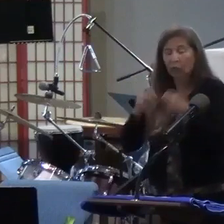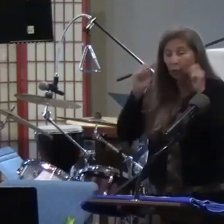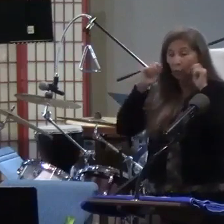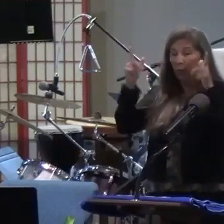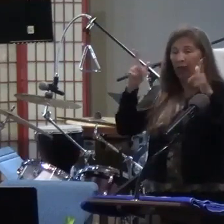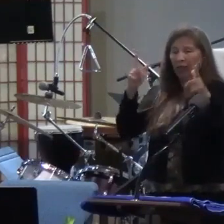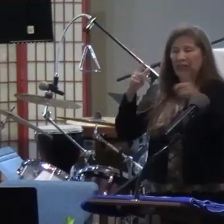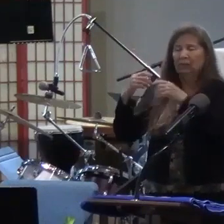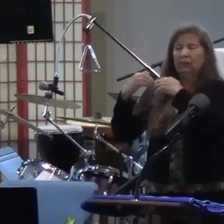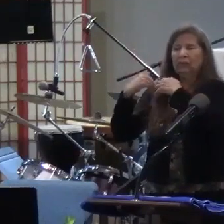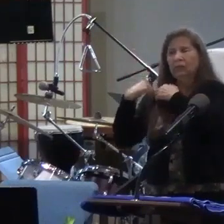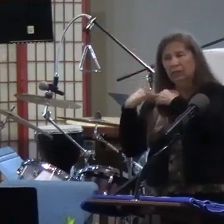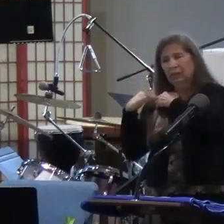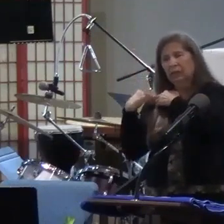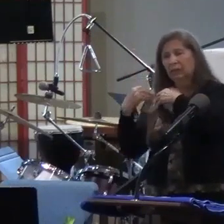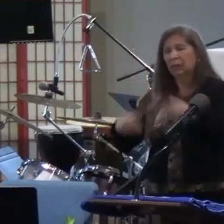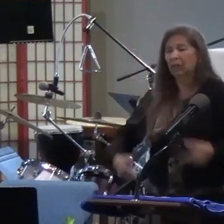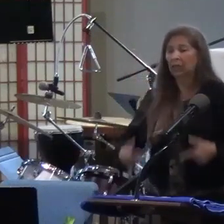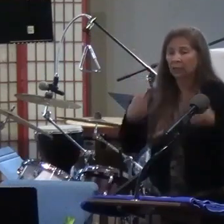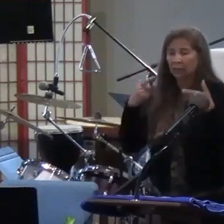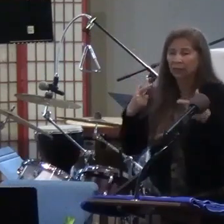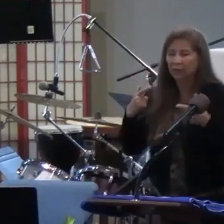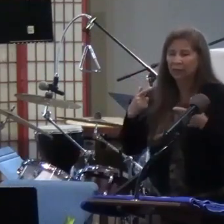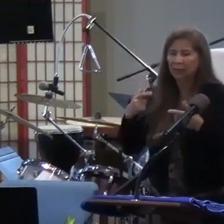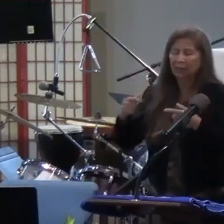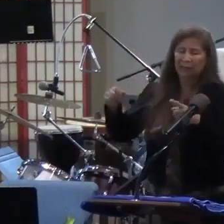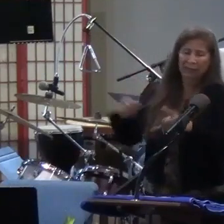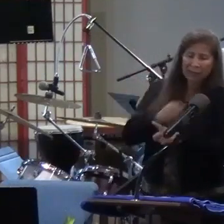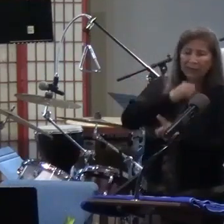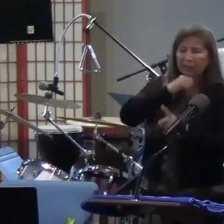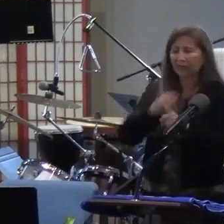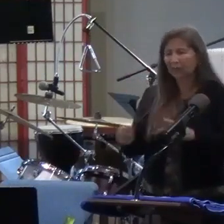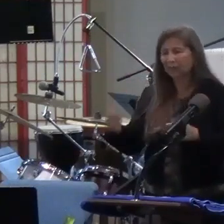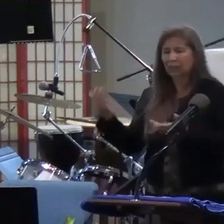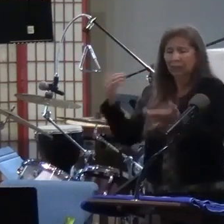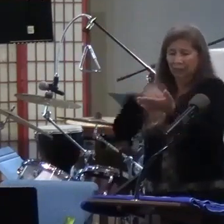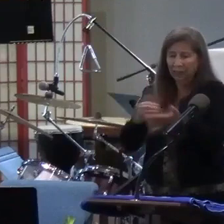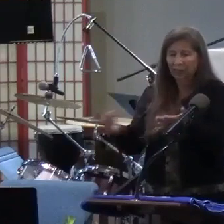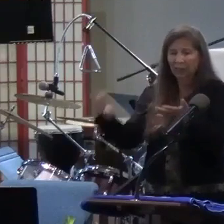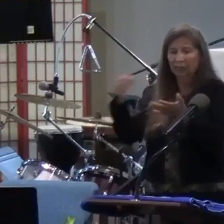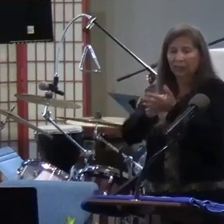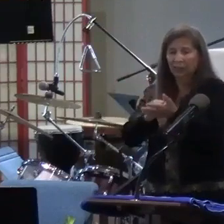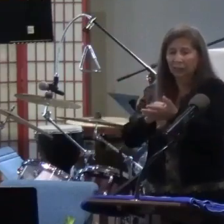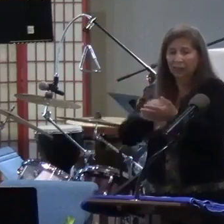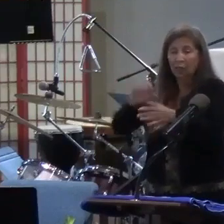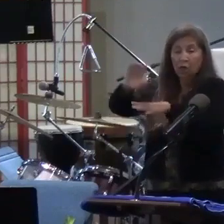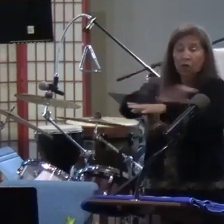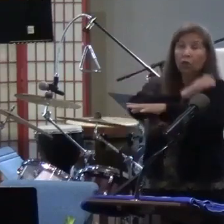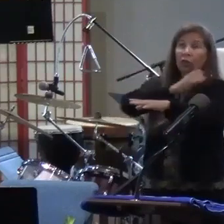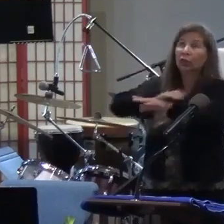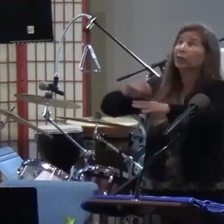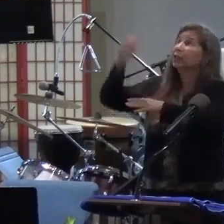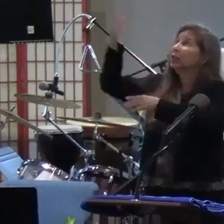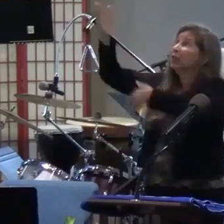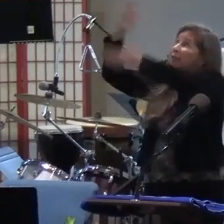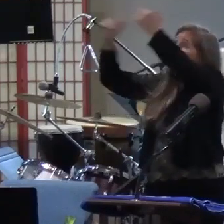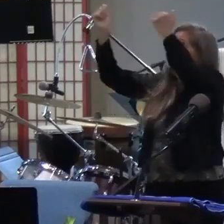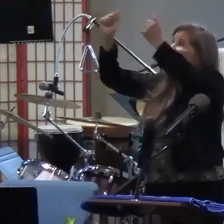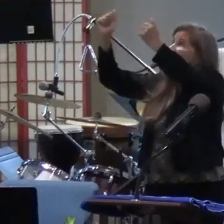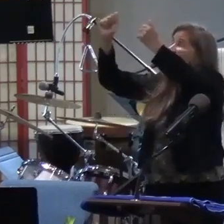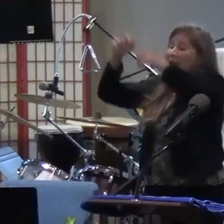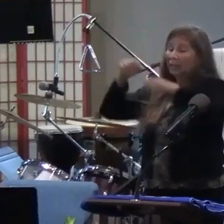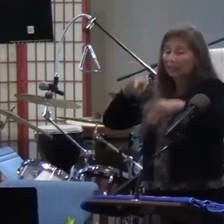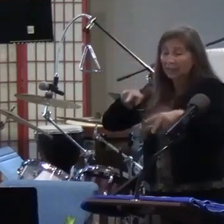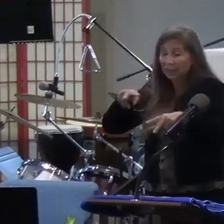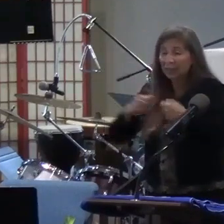up and we feel the weight of life, and it seems like it keeps striking us over and over, there's a chorus of those in heaven who have gone before us,